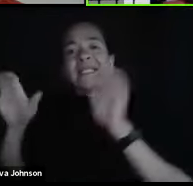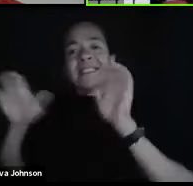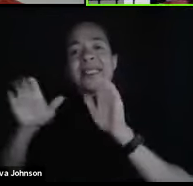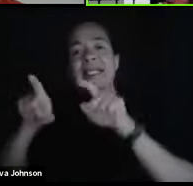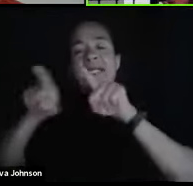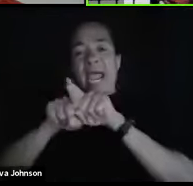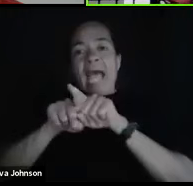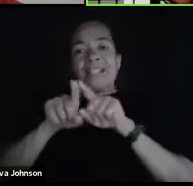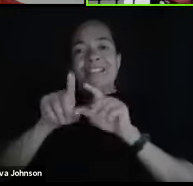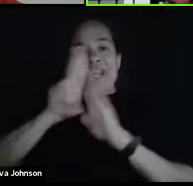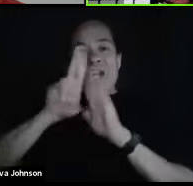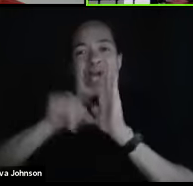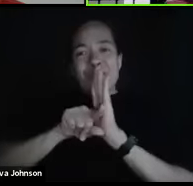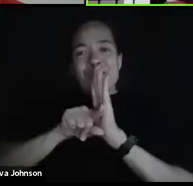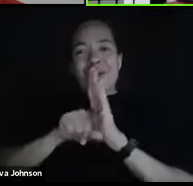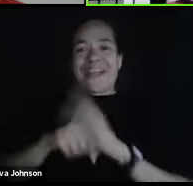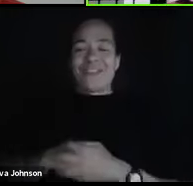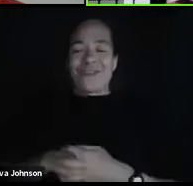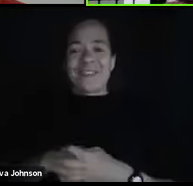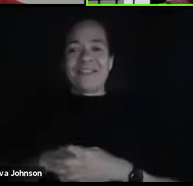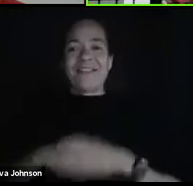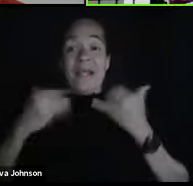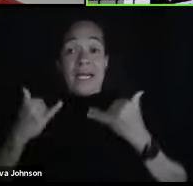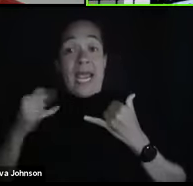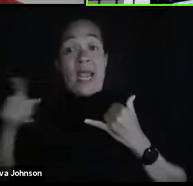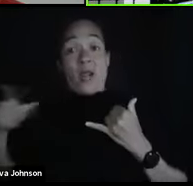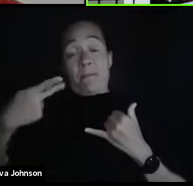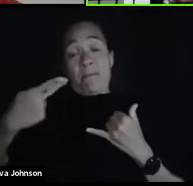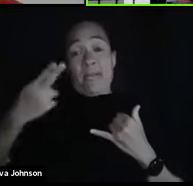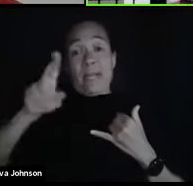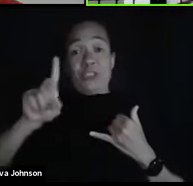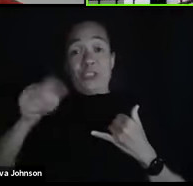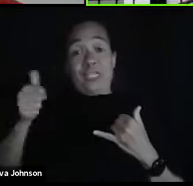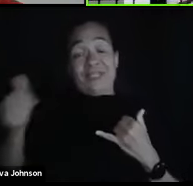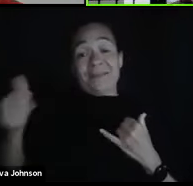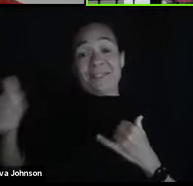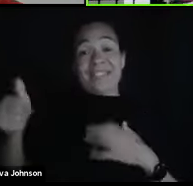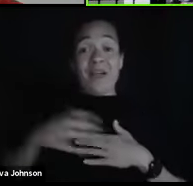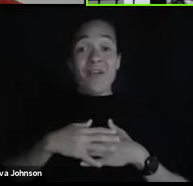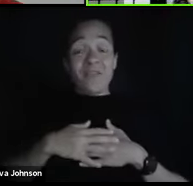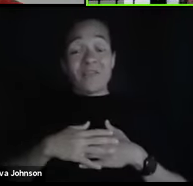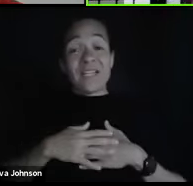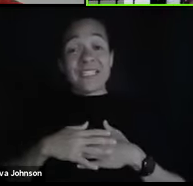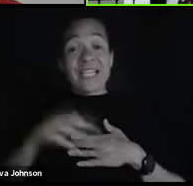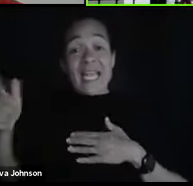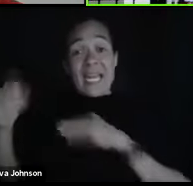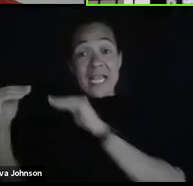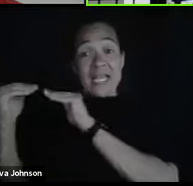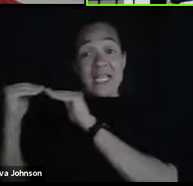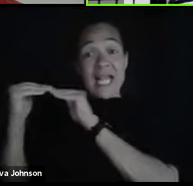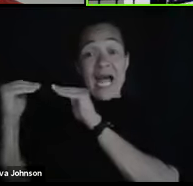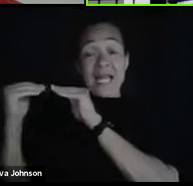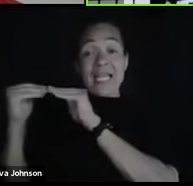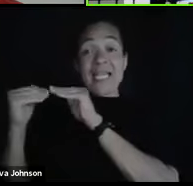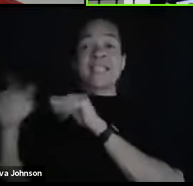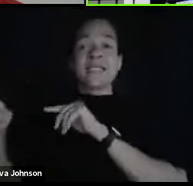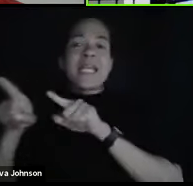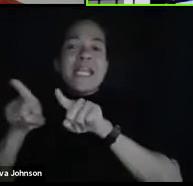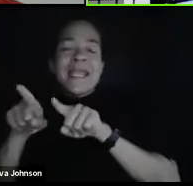Now he has a doctorate himself. He is a colleague, and he actually sponsors